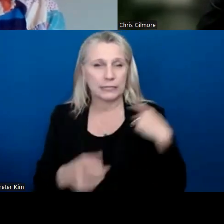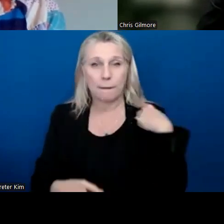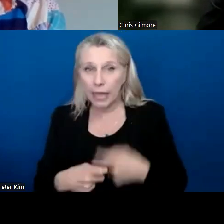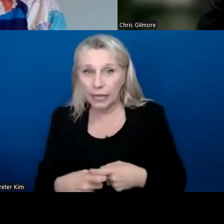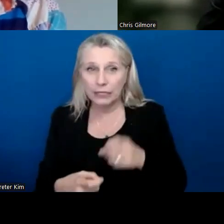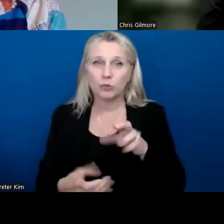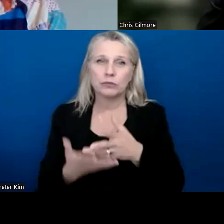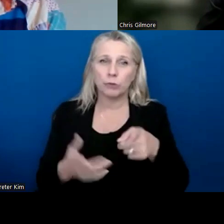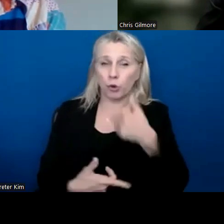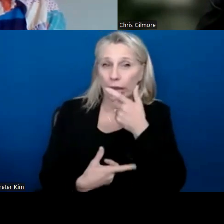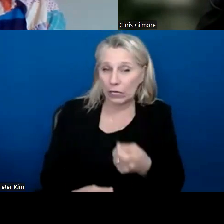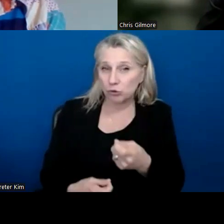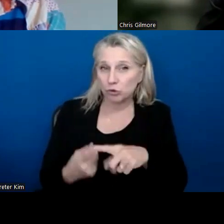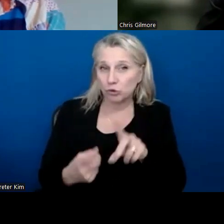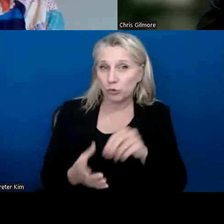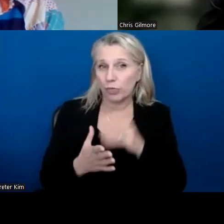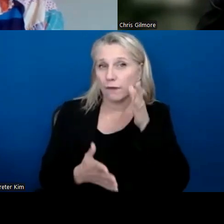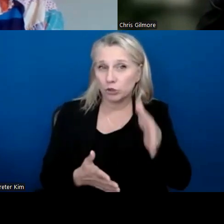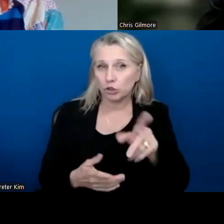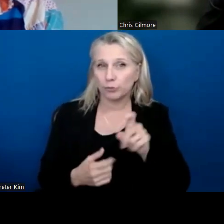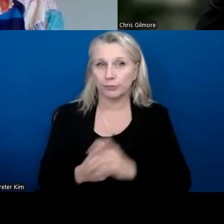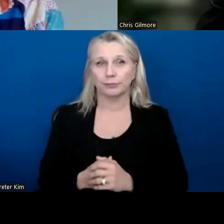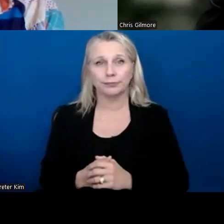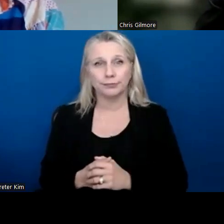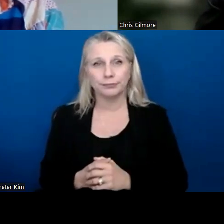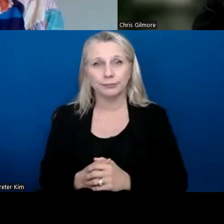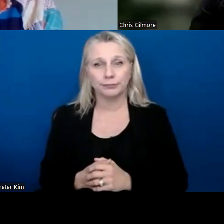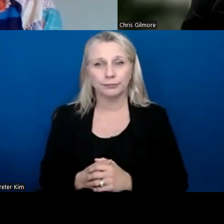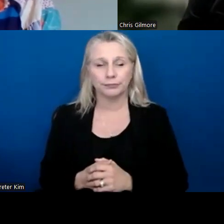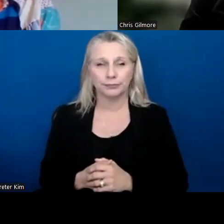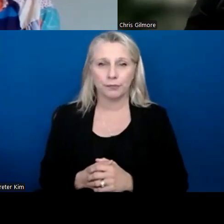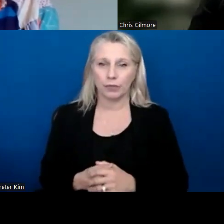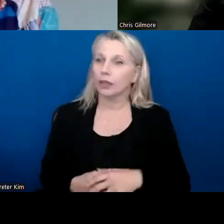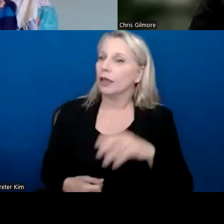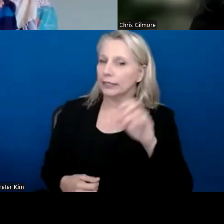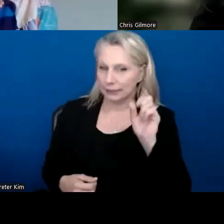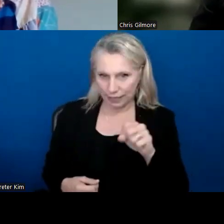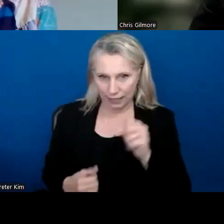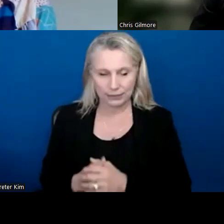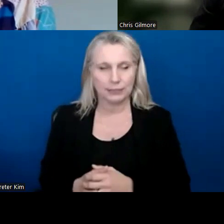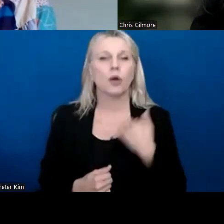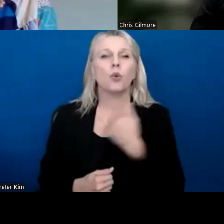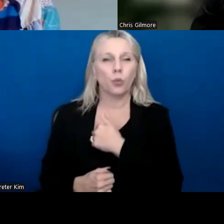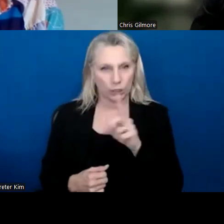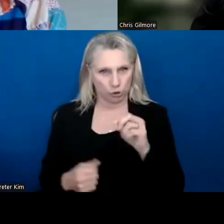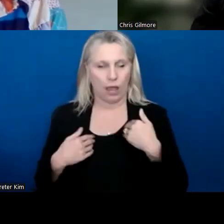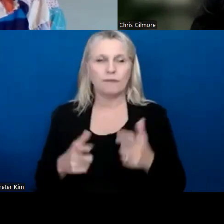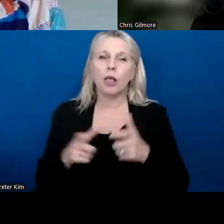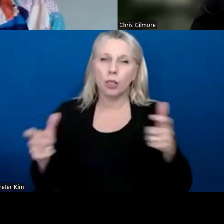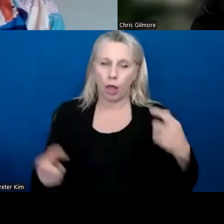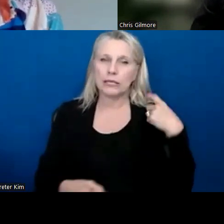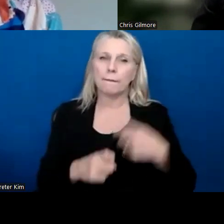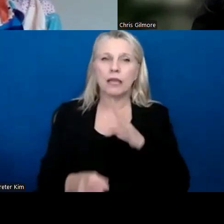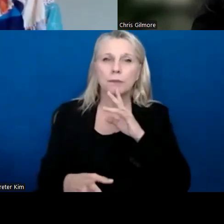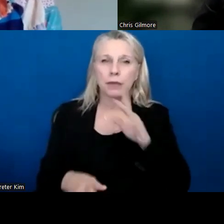that you would be interested in doing in the future. Uh, yes, um, we do have a large Spanish